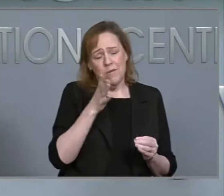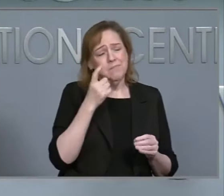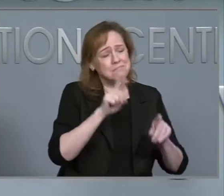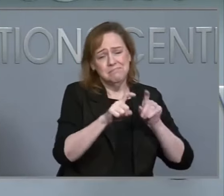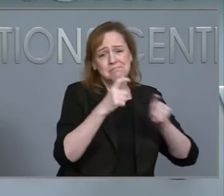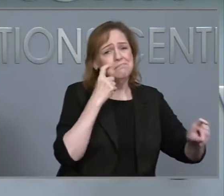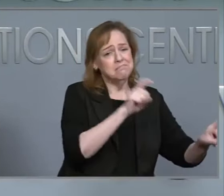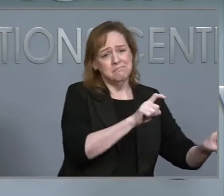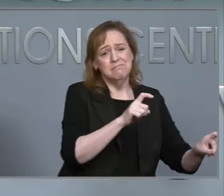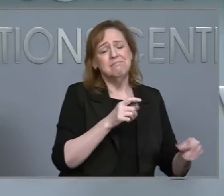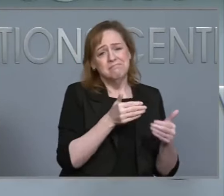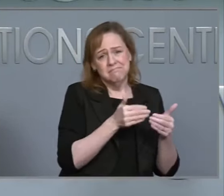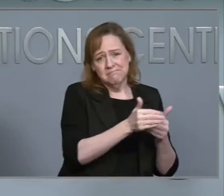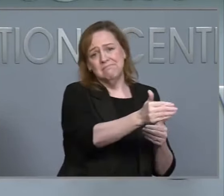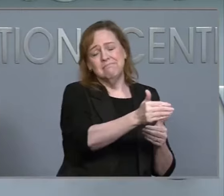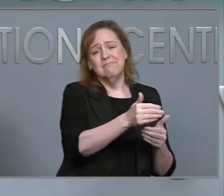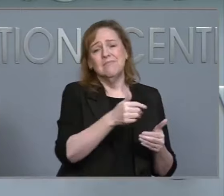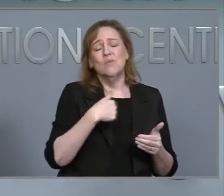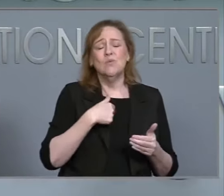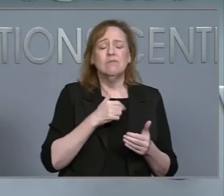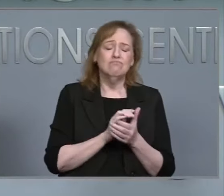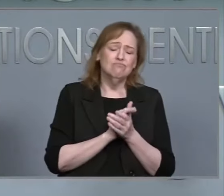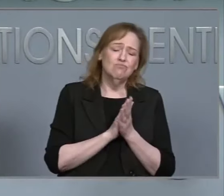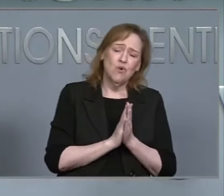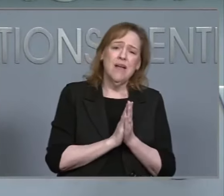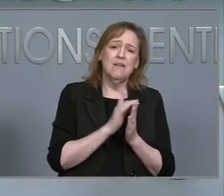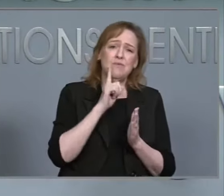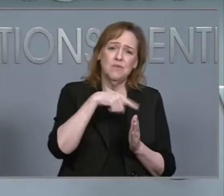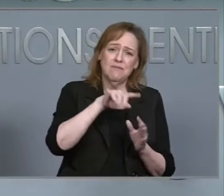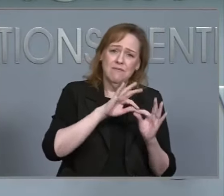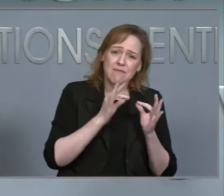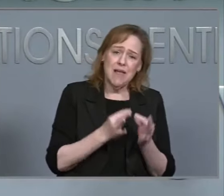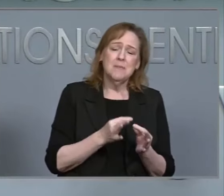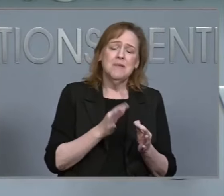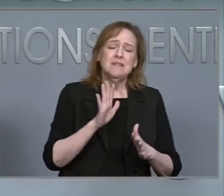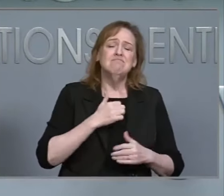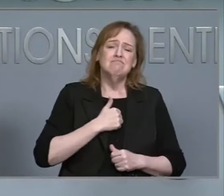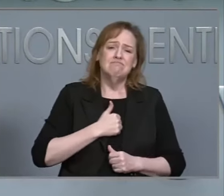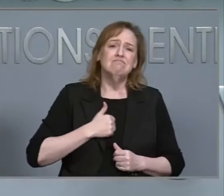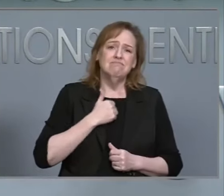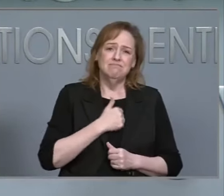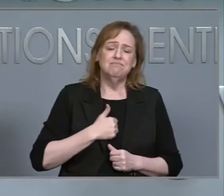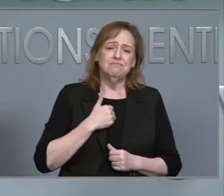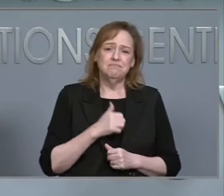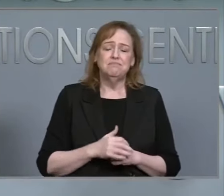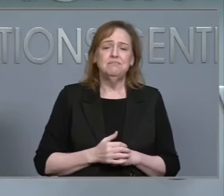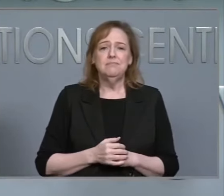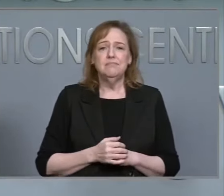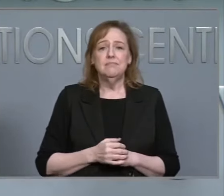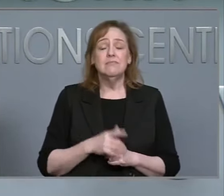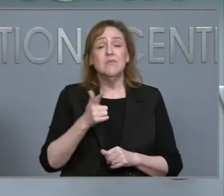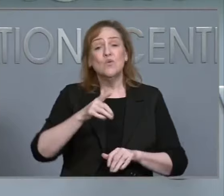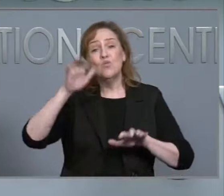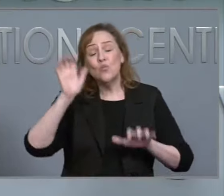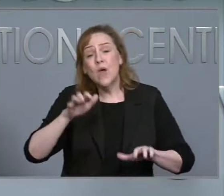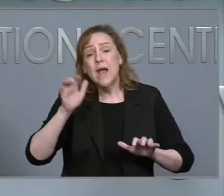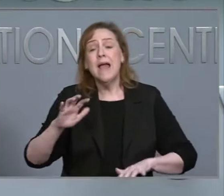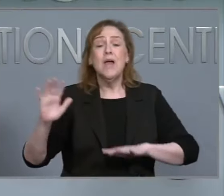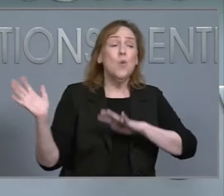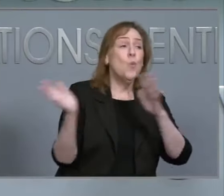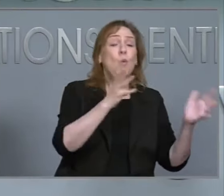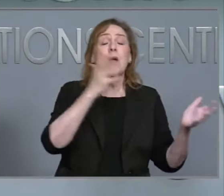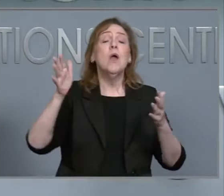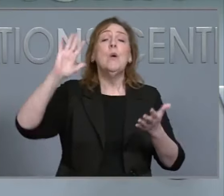Our prayers and condolences go out to those families in this terrible time. Even as the rain and the winds have subsided,